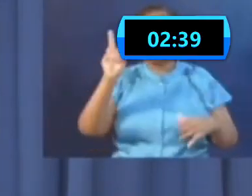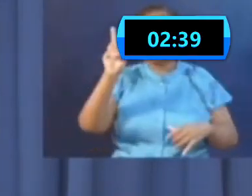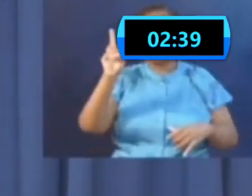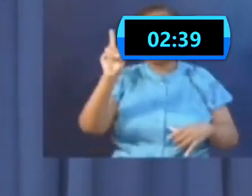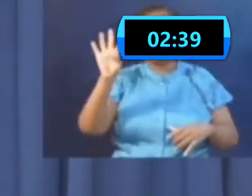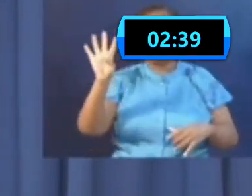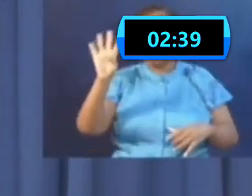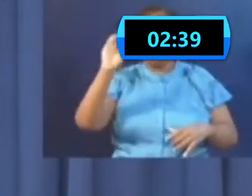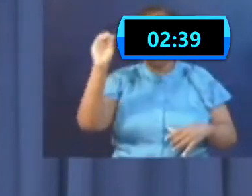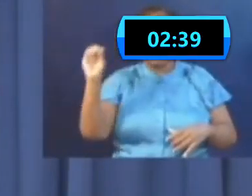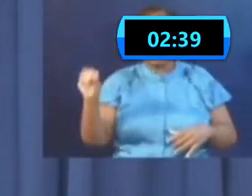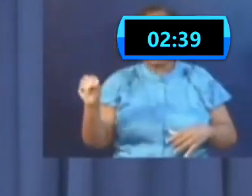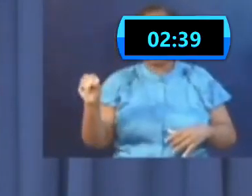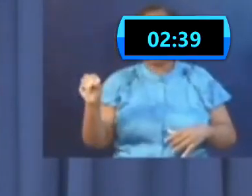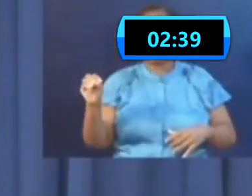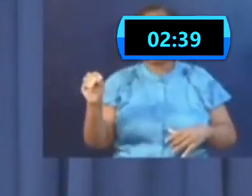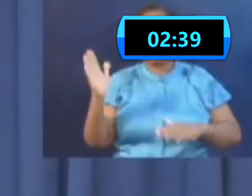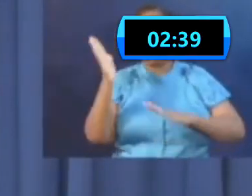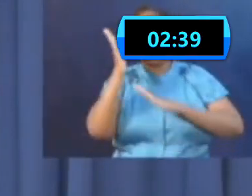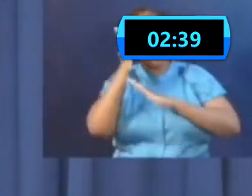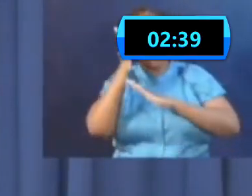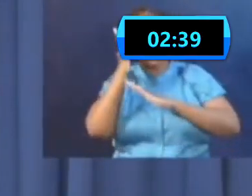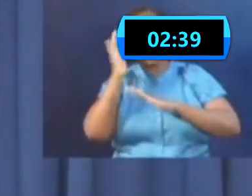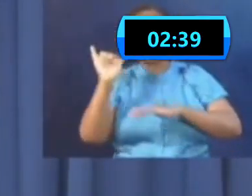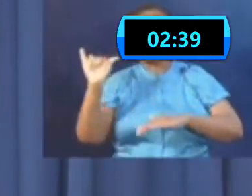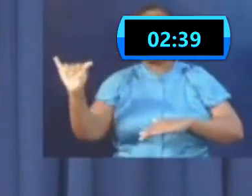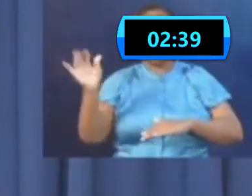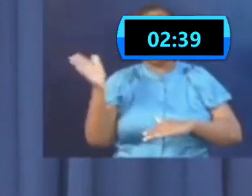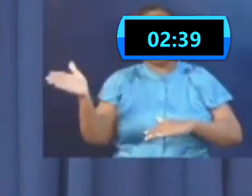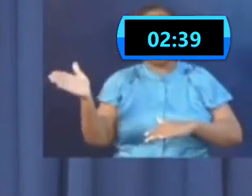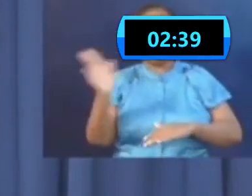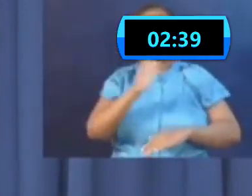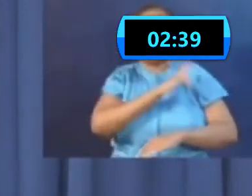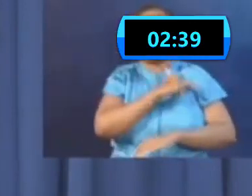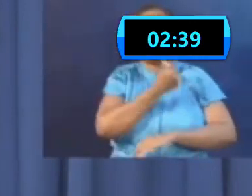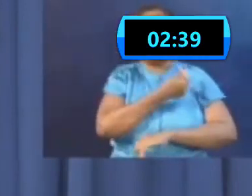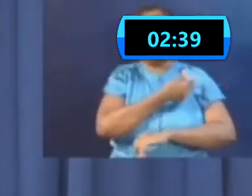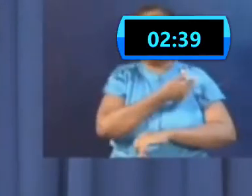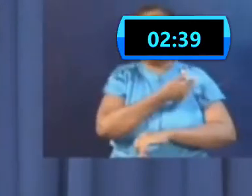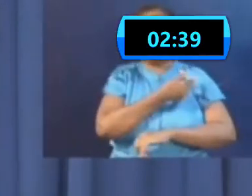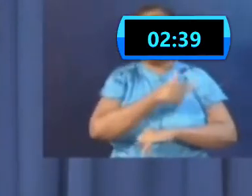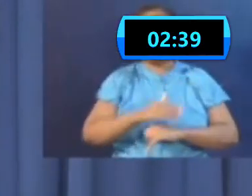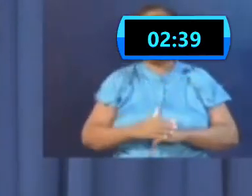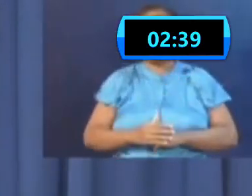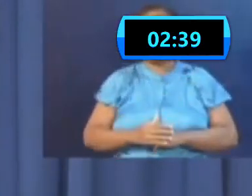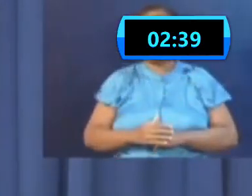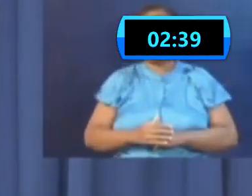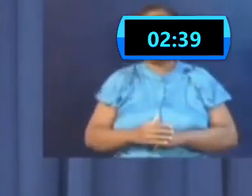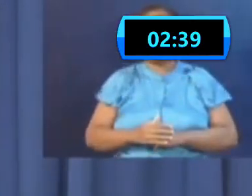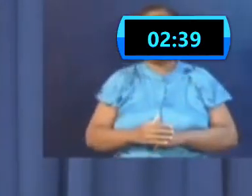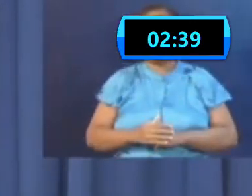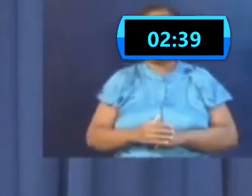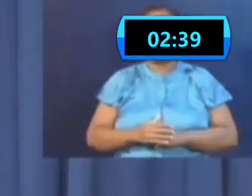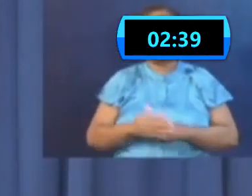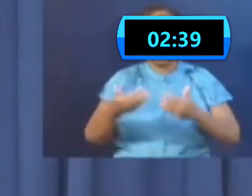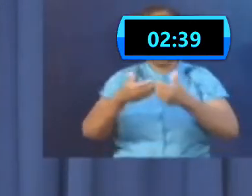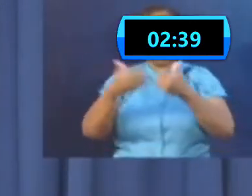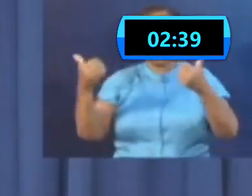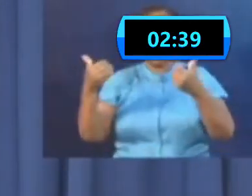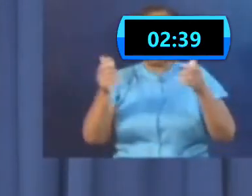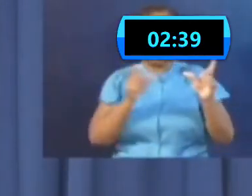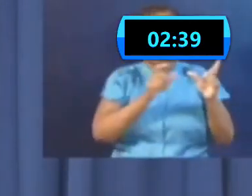of beds in the hospital system that is separate from quarantine and step down.